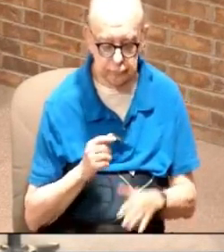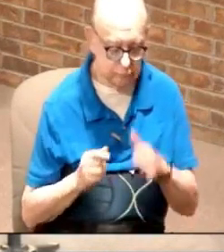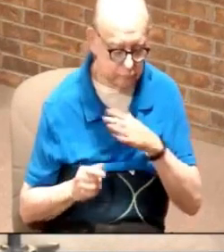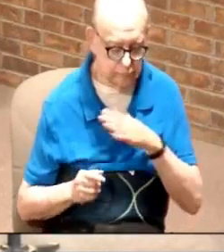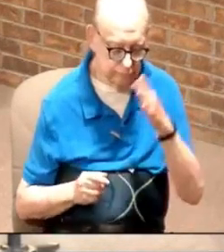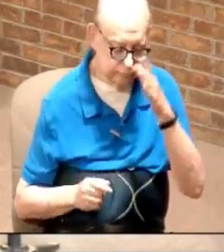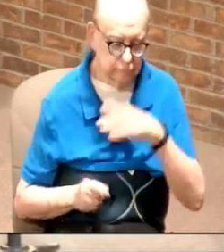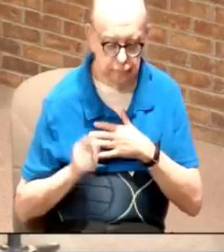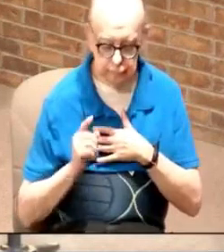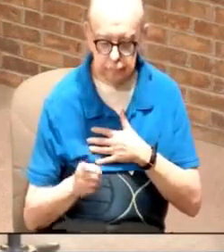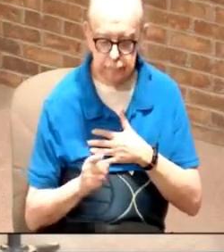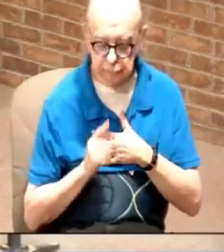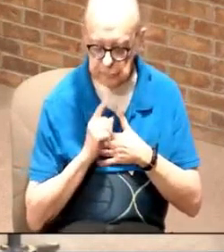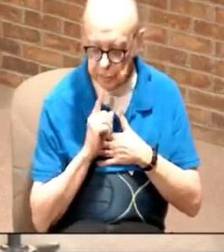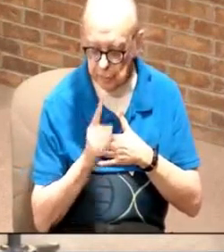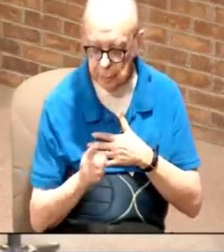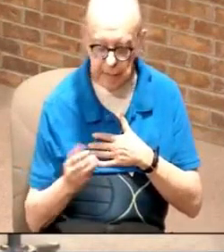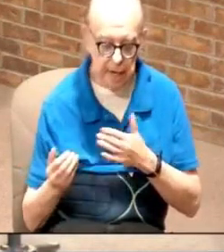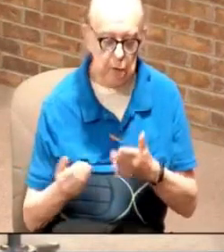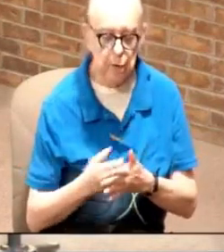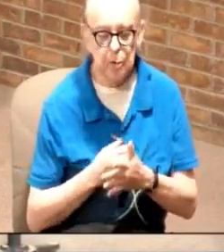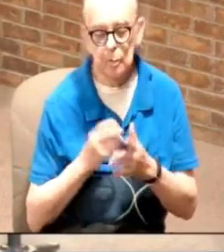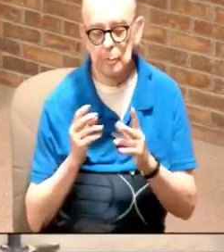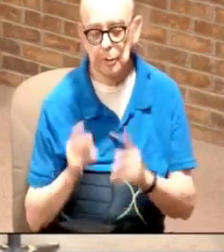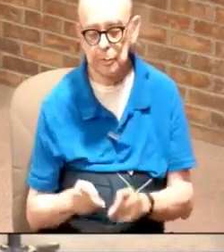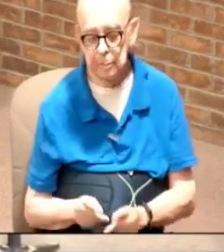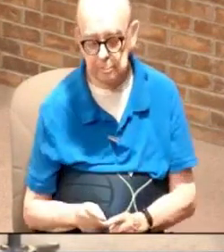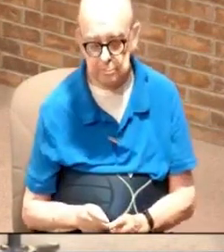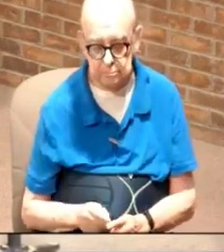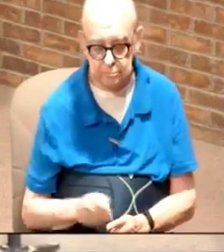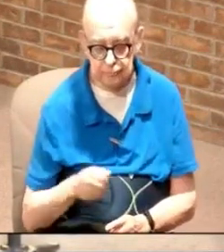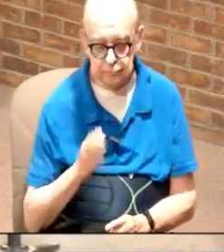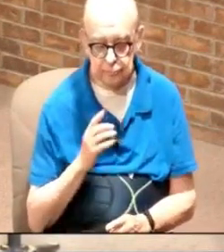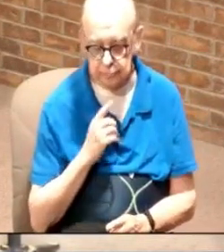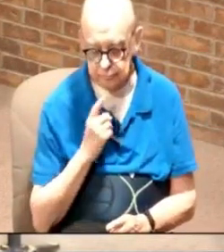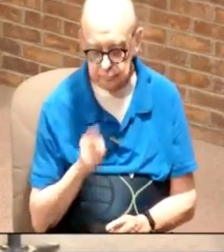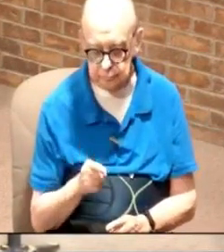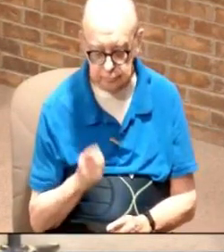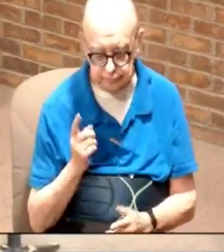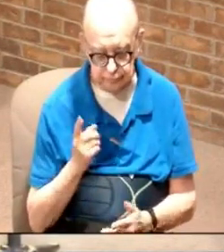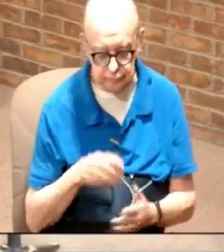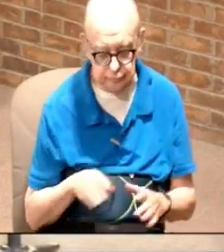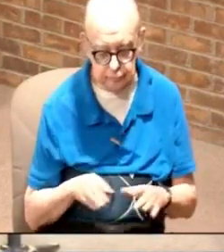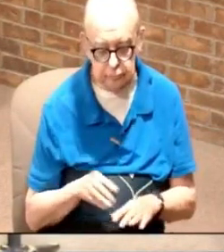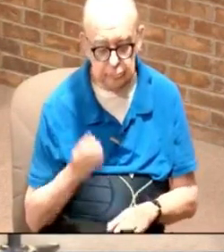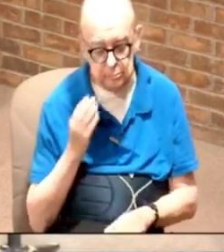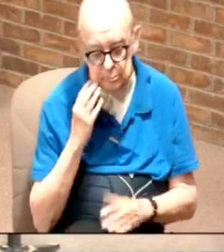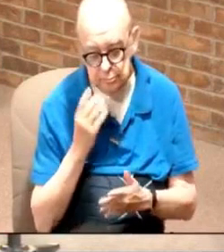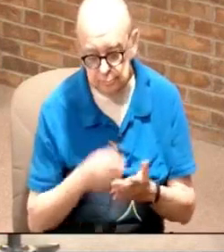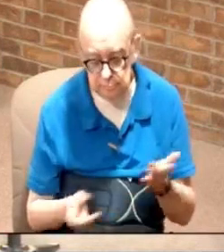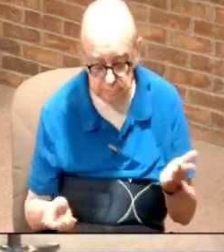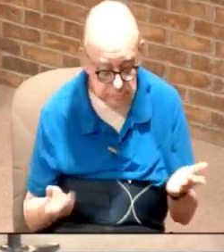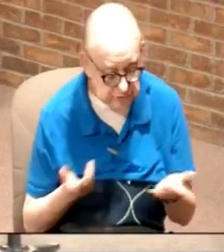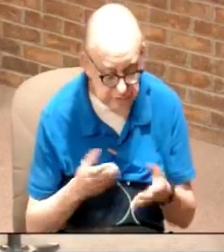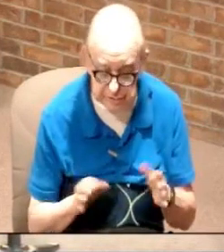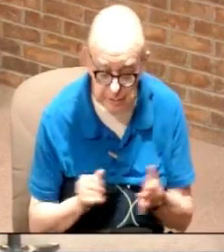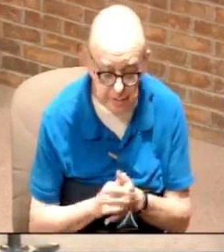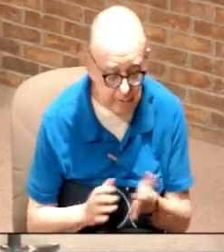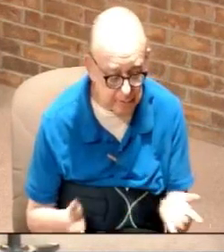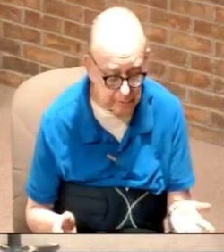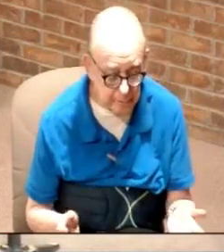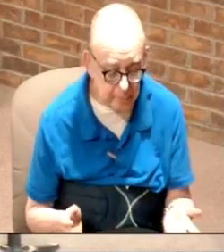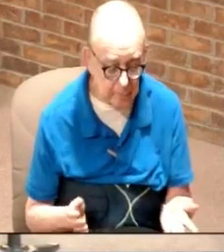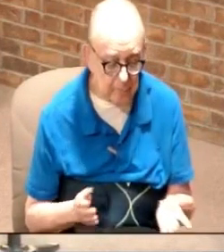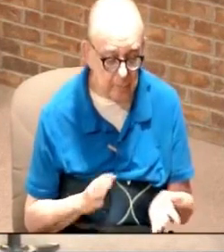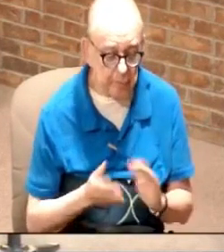gentlemen you are a new person and God's telling you what to do and you know what do it you'll